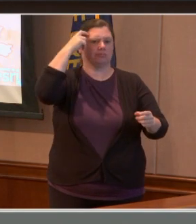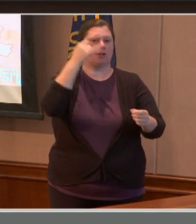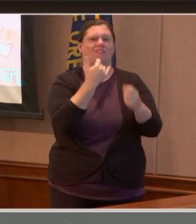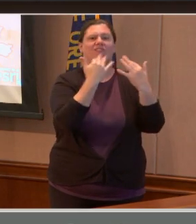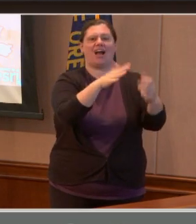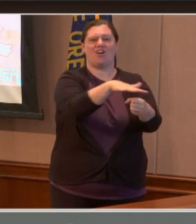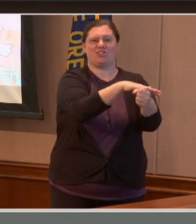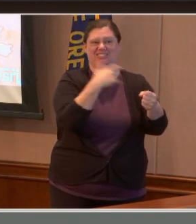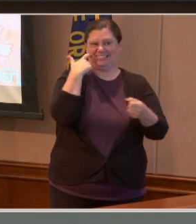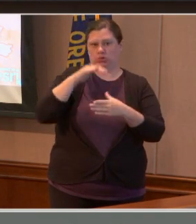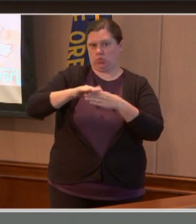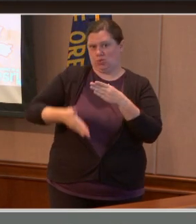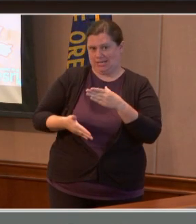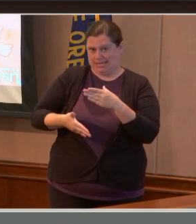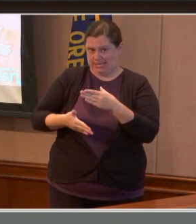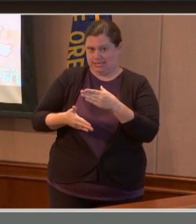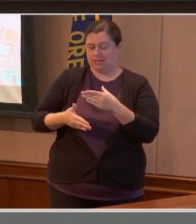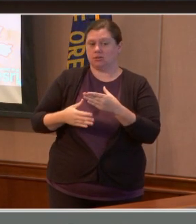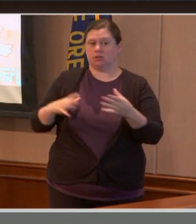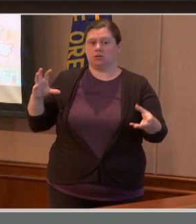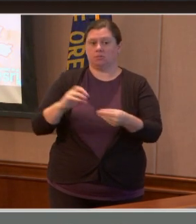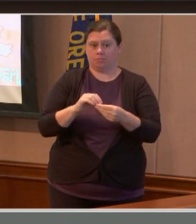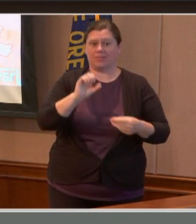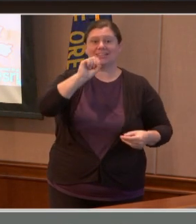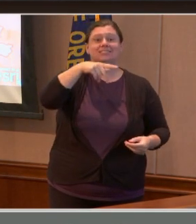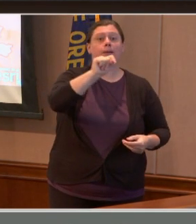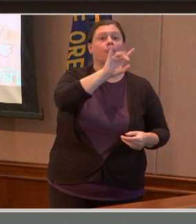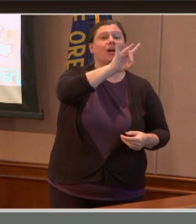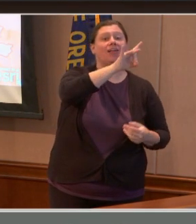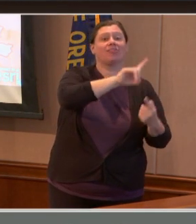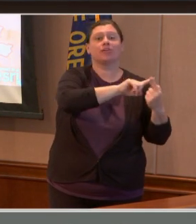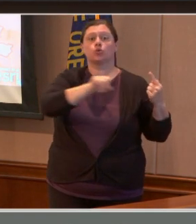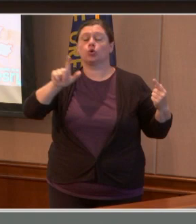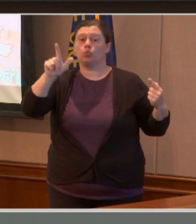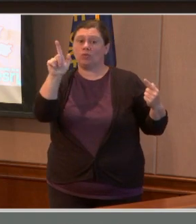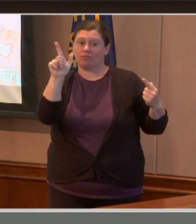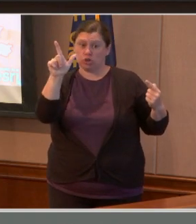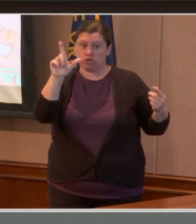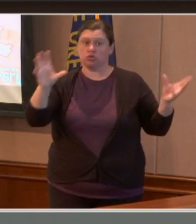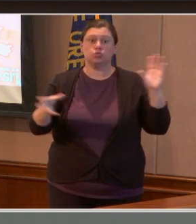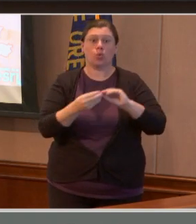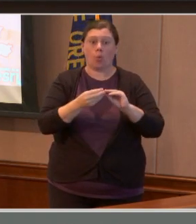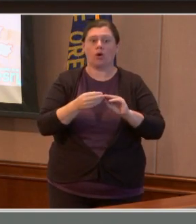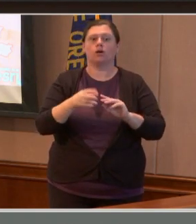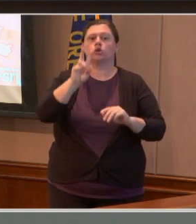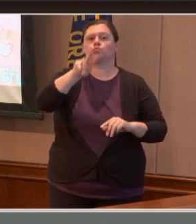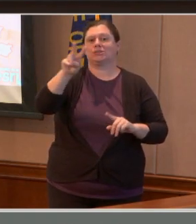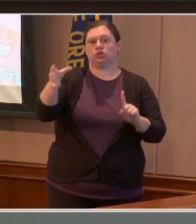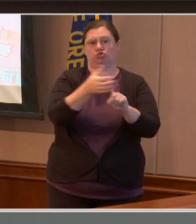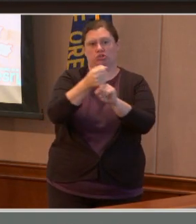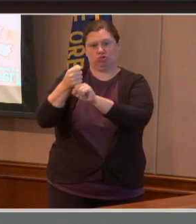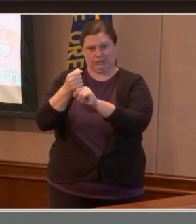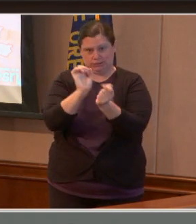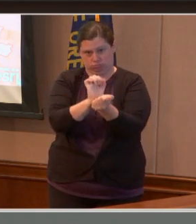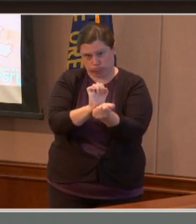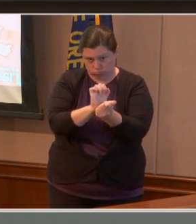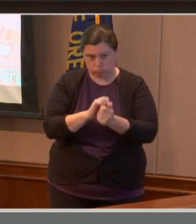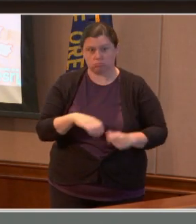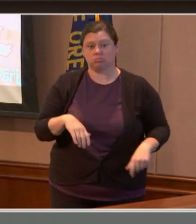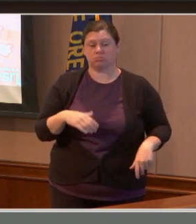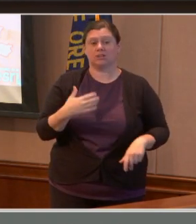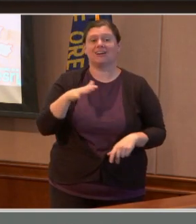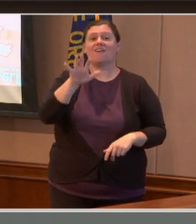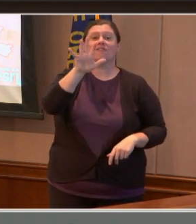as of today, between September 8th through the 21st, we've made 22 arrests and taken 54 crime reports.